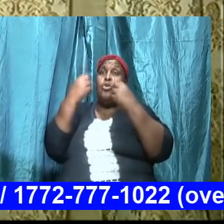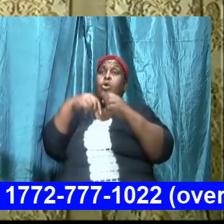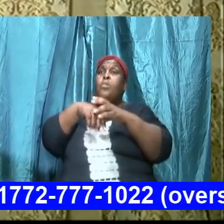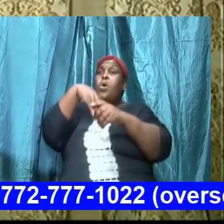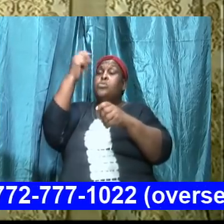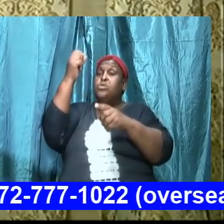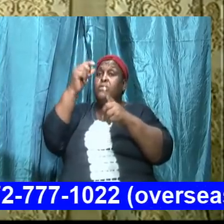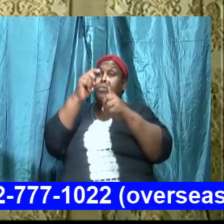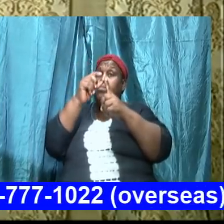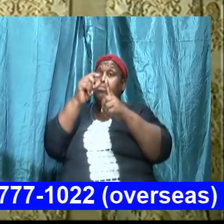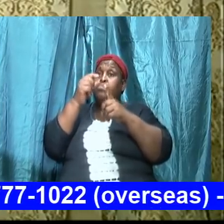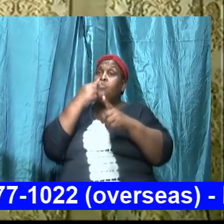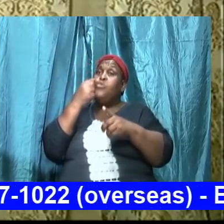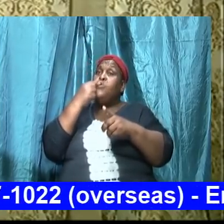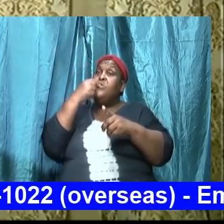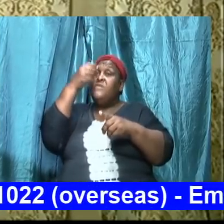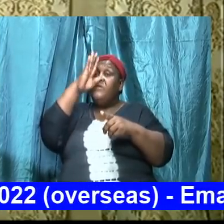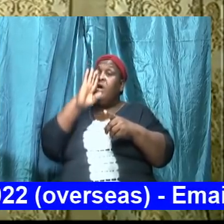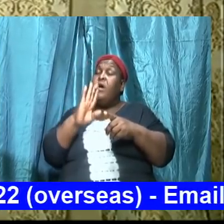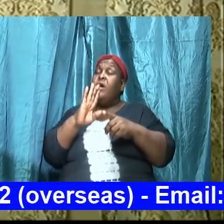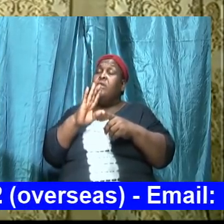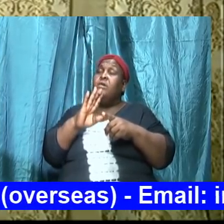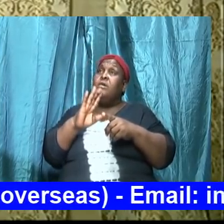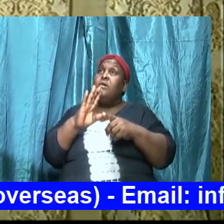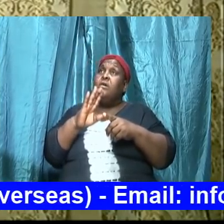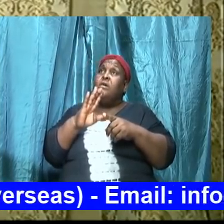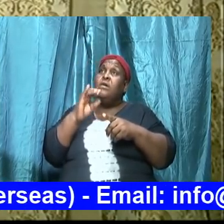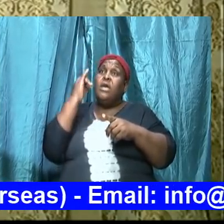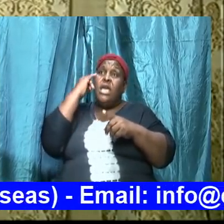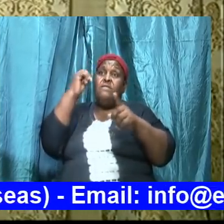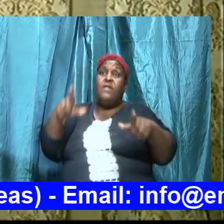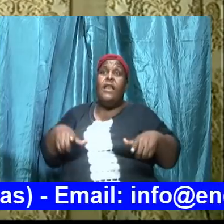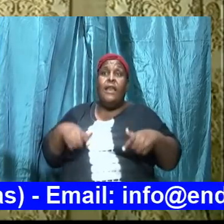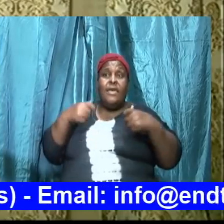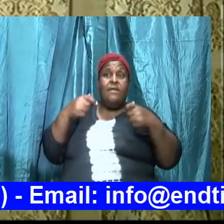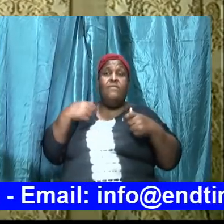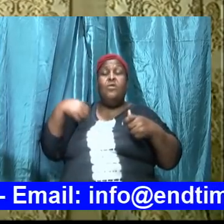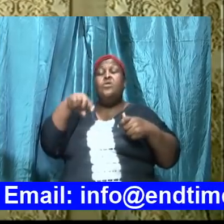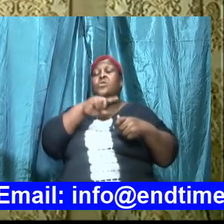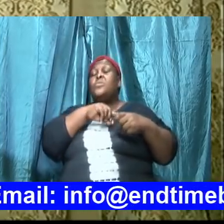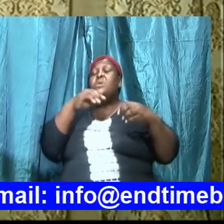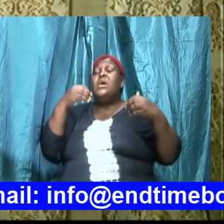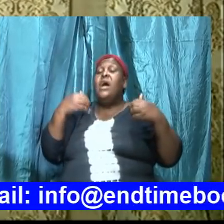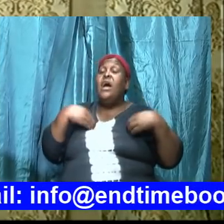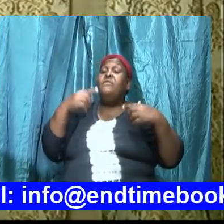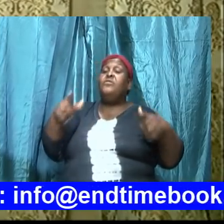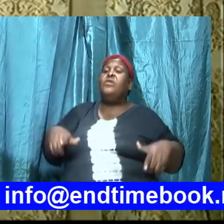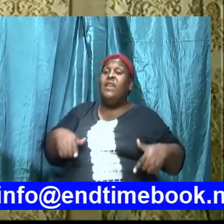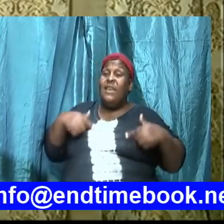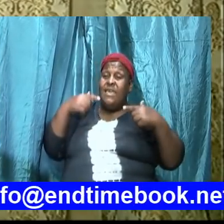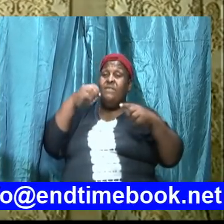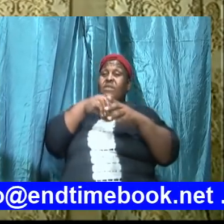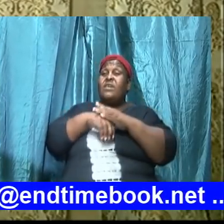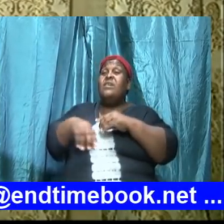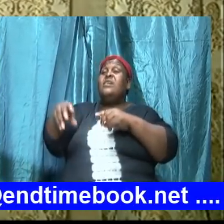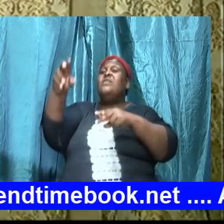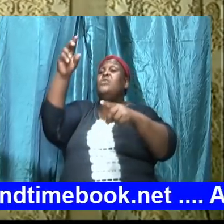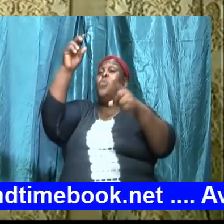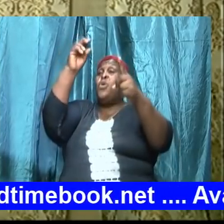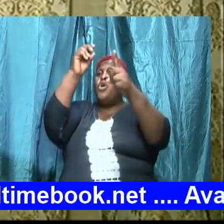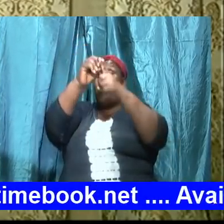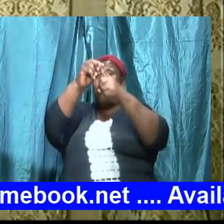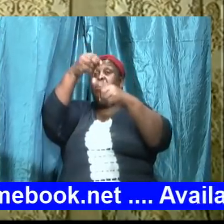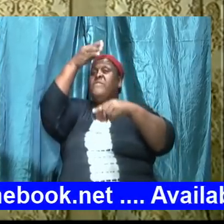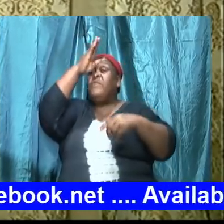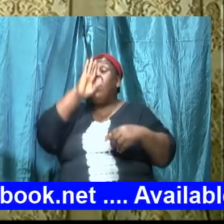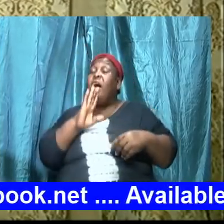here and if we are going to live we are going to live in this word if we are